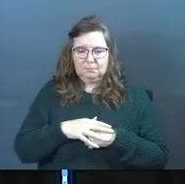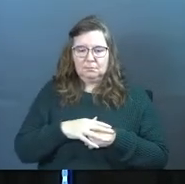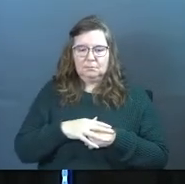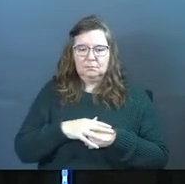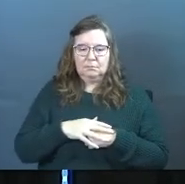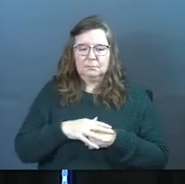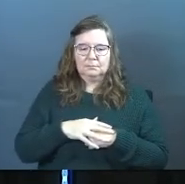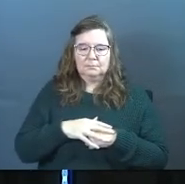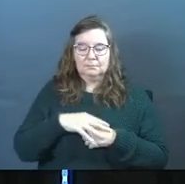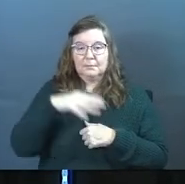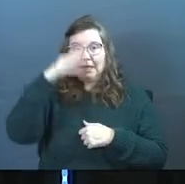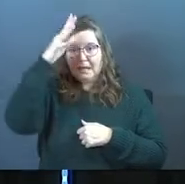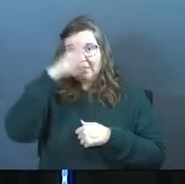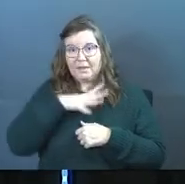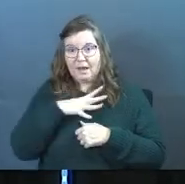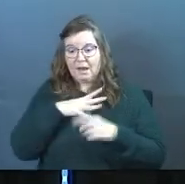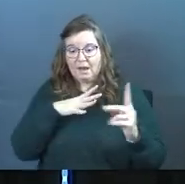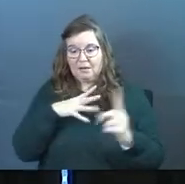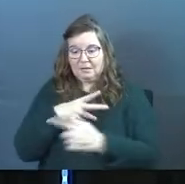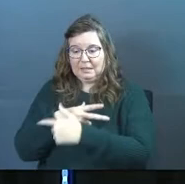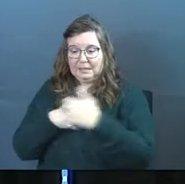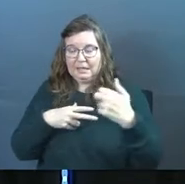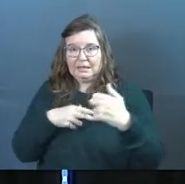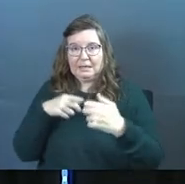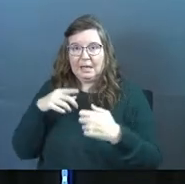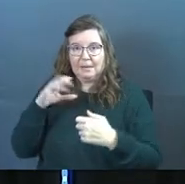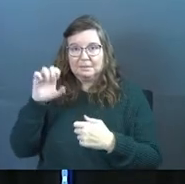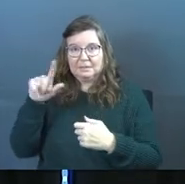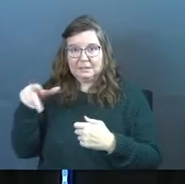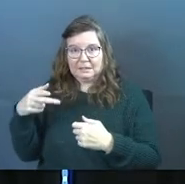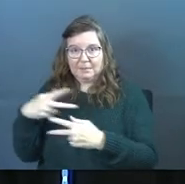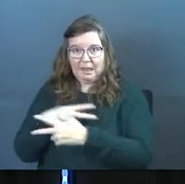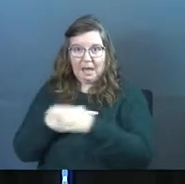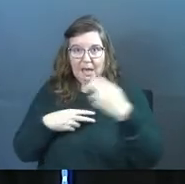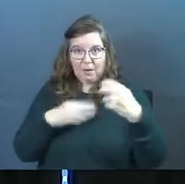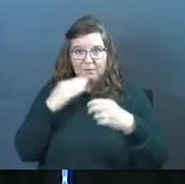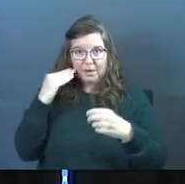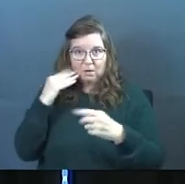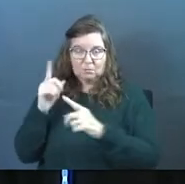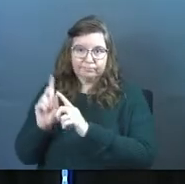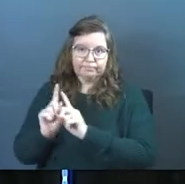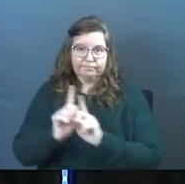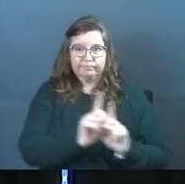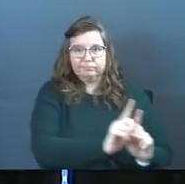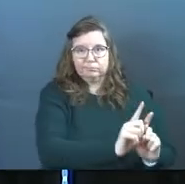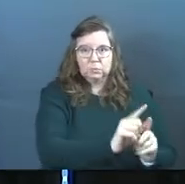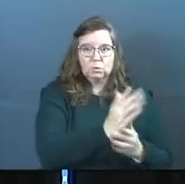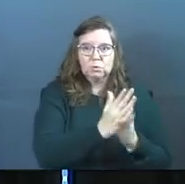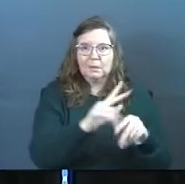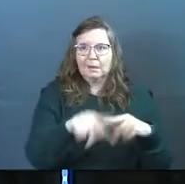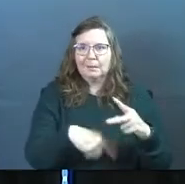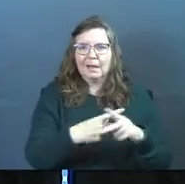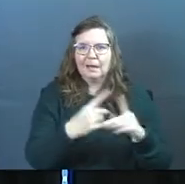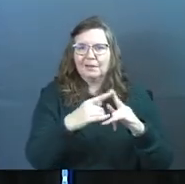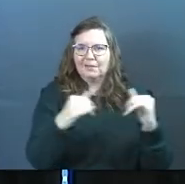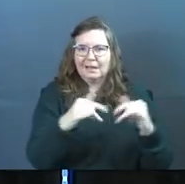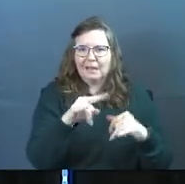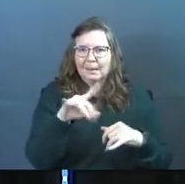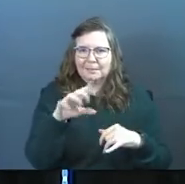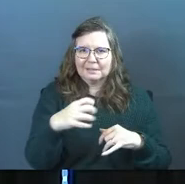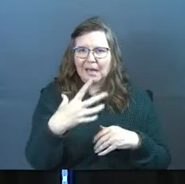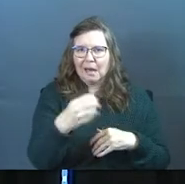And the guy kidnaps her out of the house and takes her to some kind of a campsite